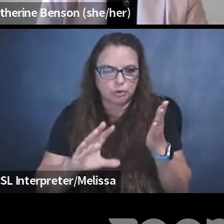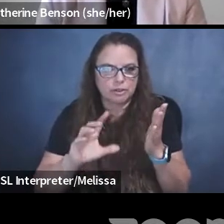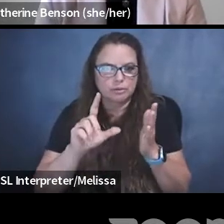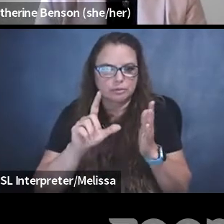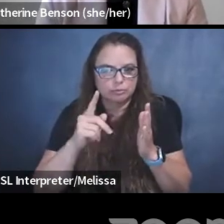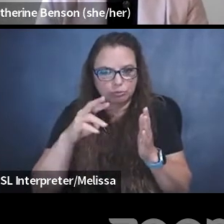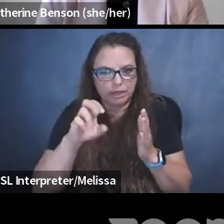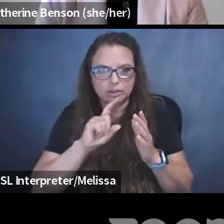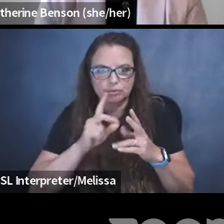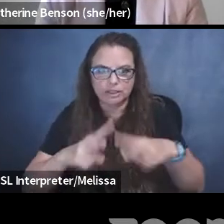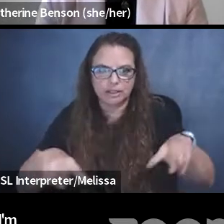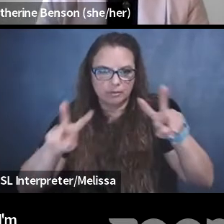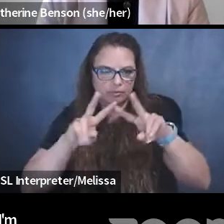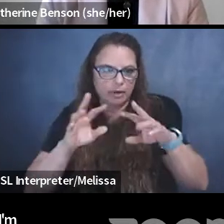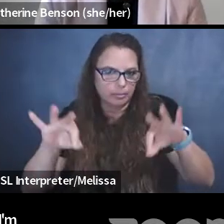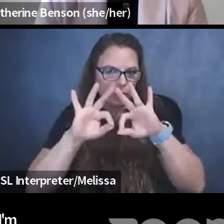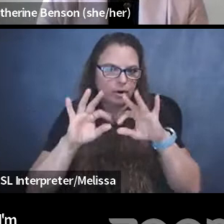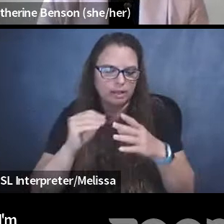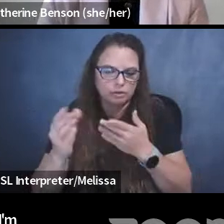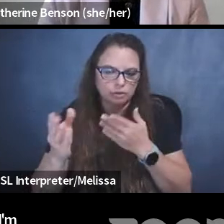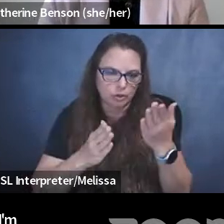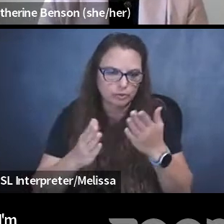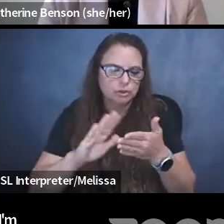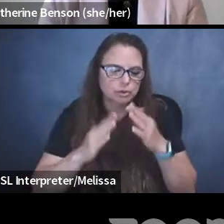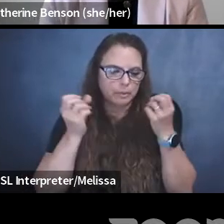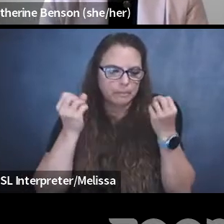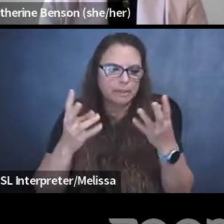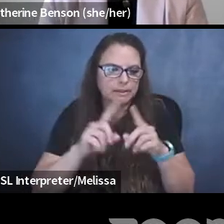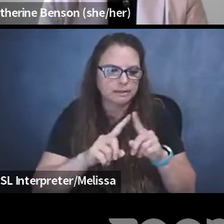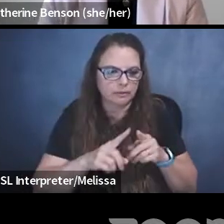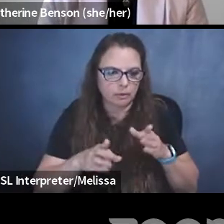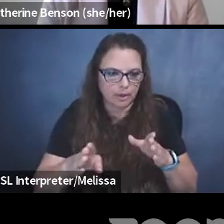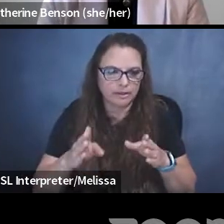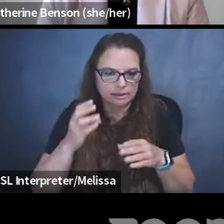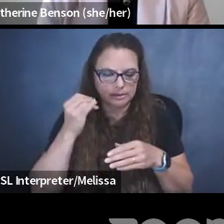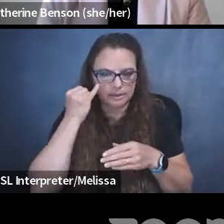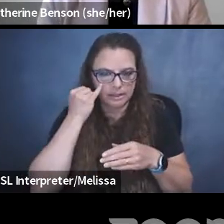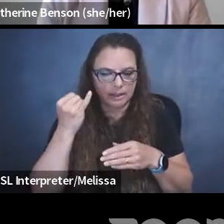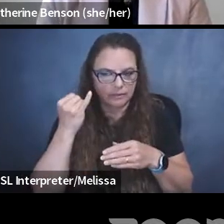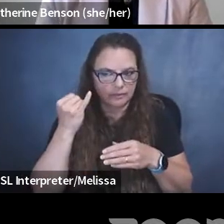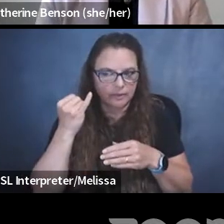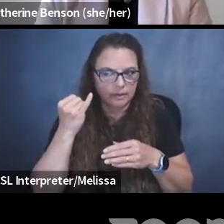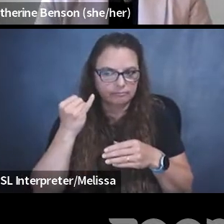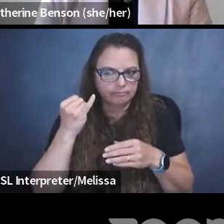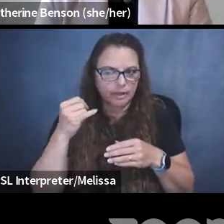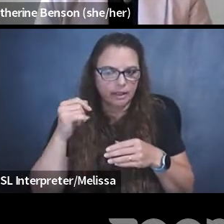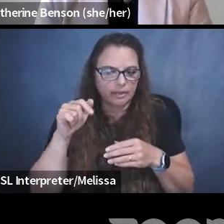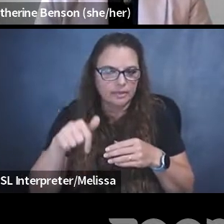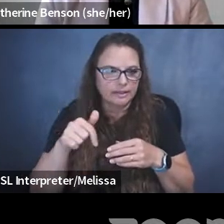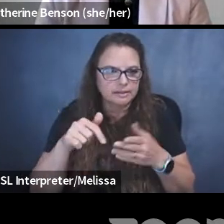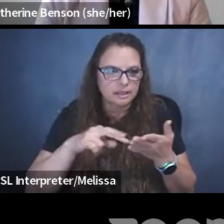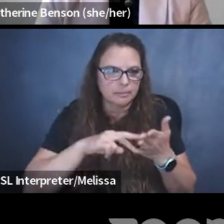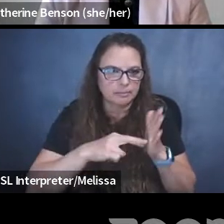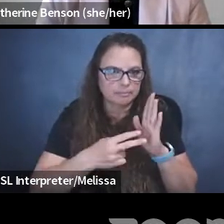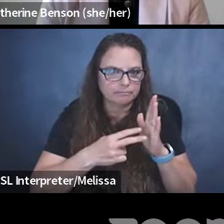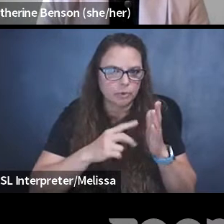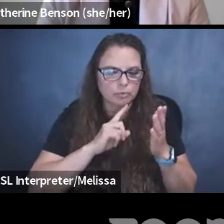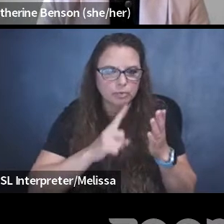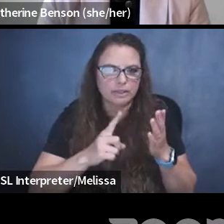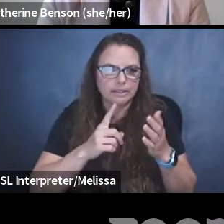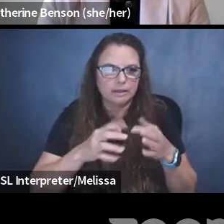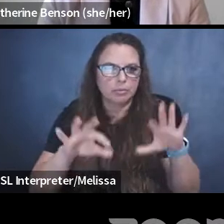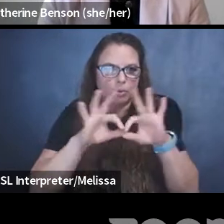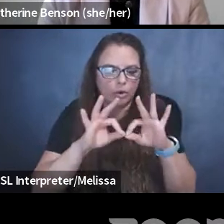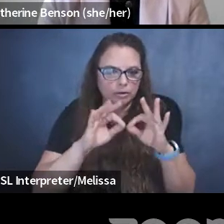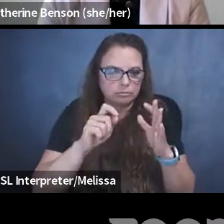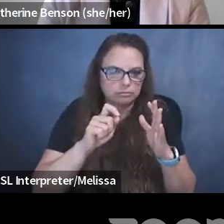serves, serves the community in so many ways. And, and, in order for this, um, this meaningful journalism to take place, uh,